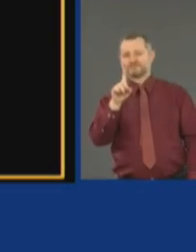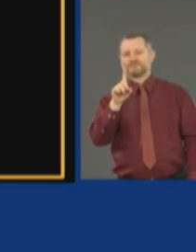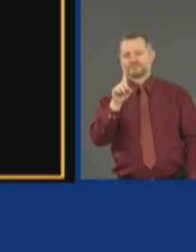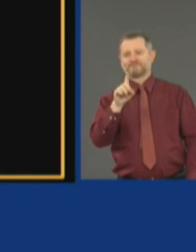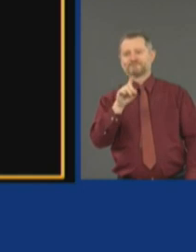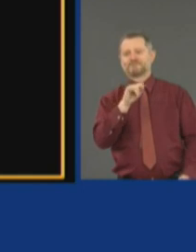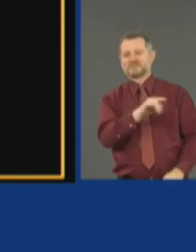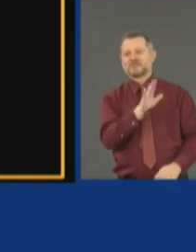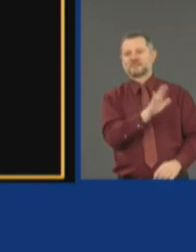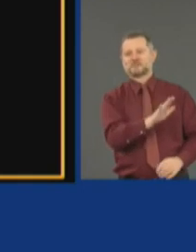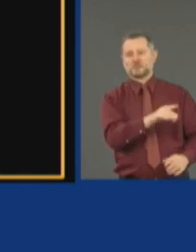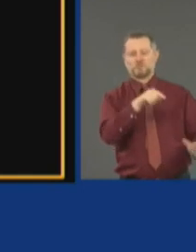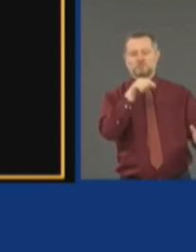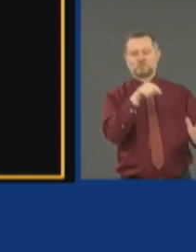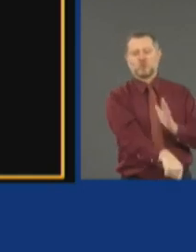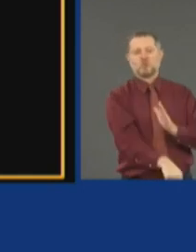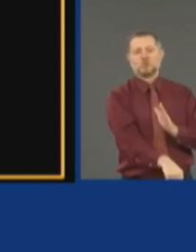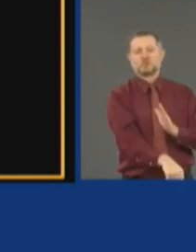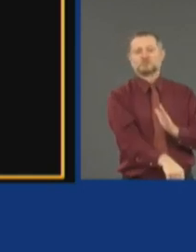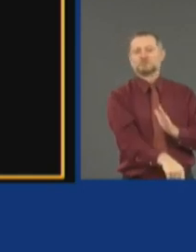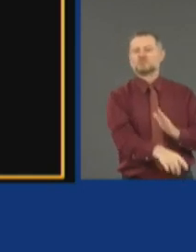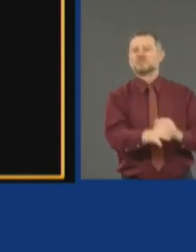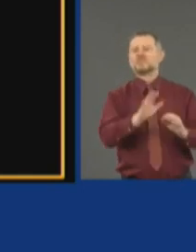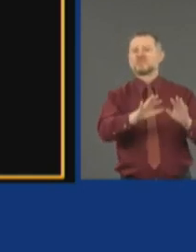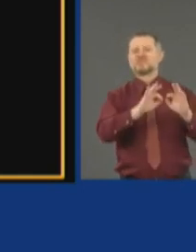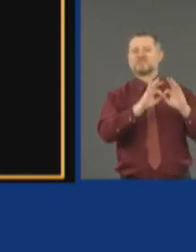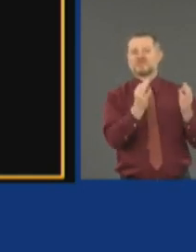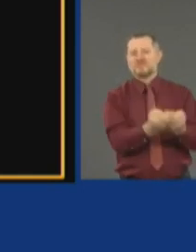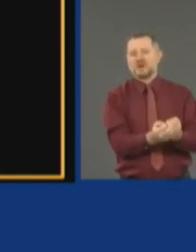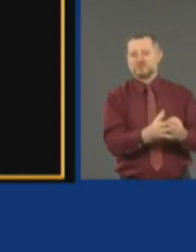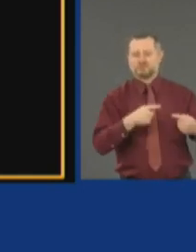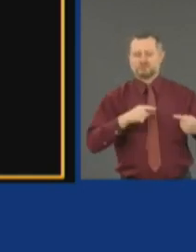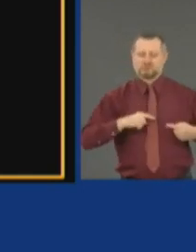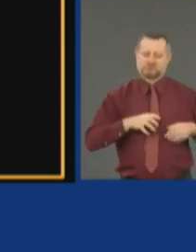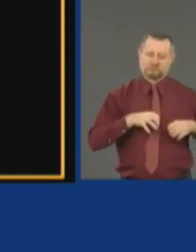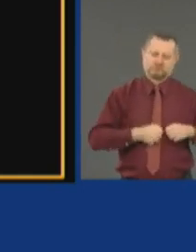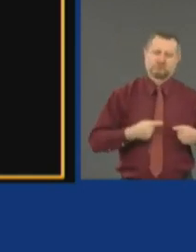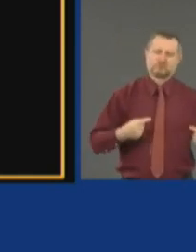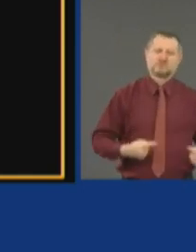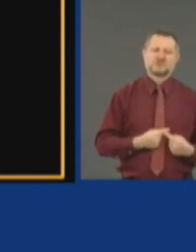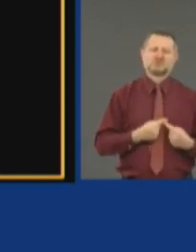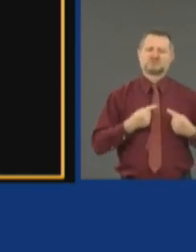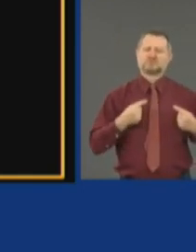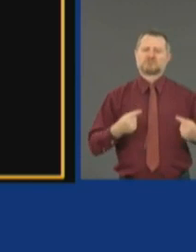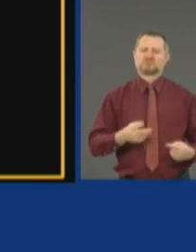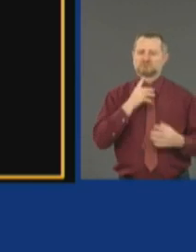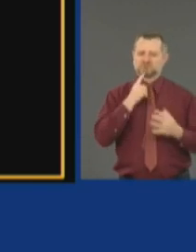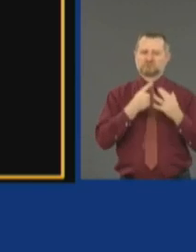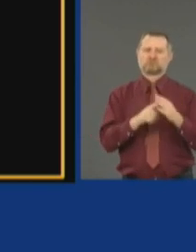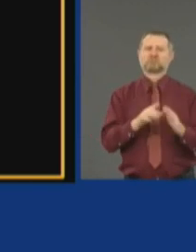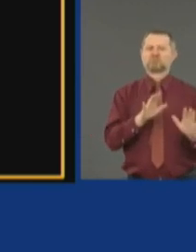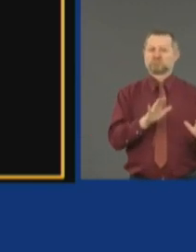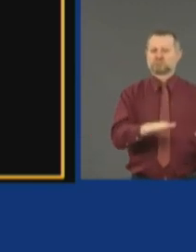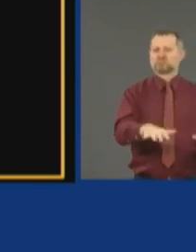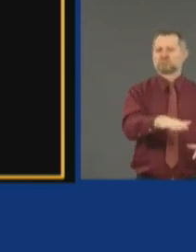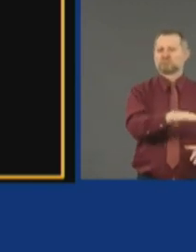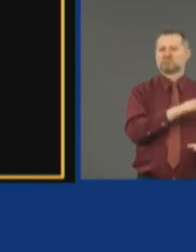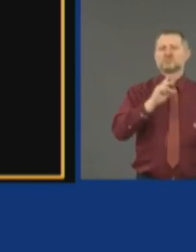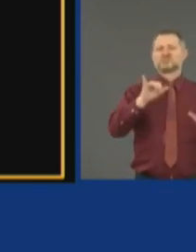and his family's pain and grief. And as a symbolic